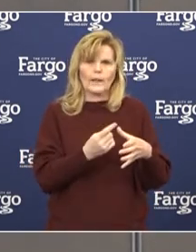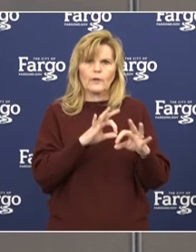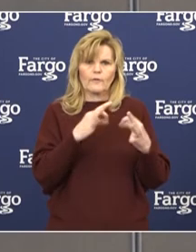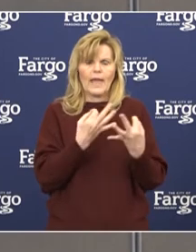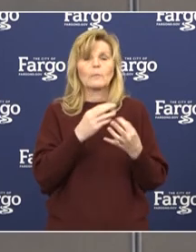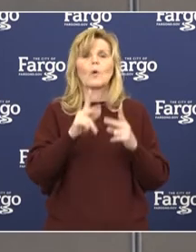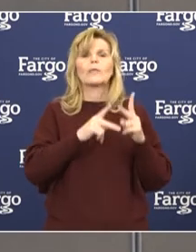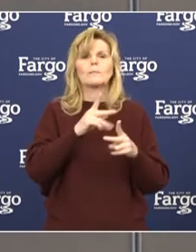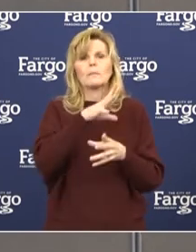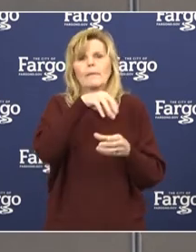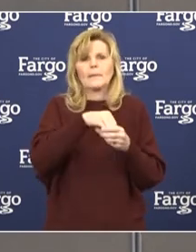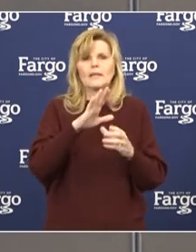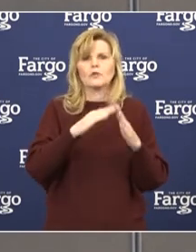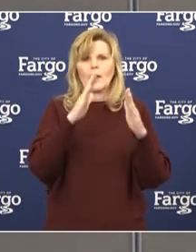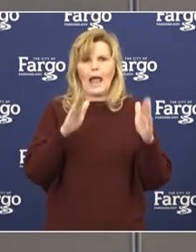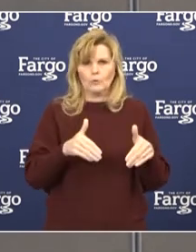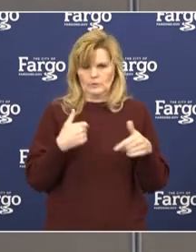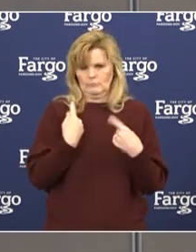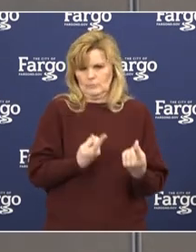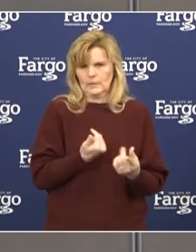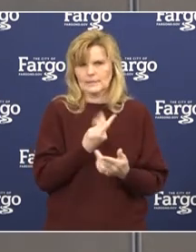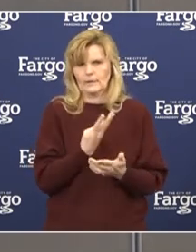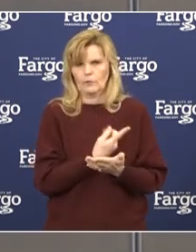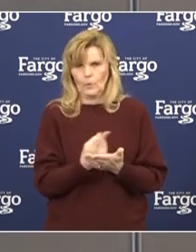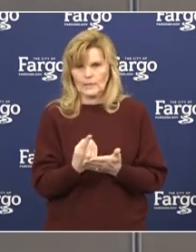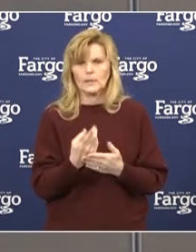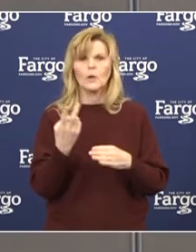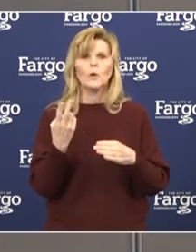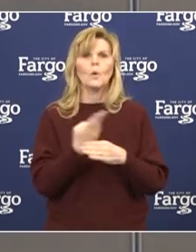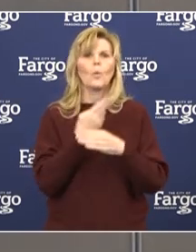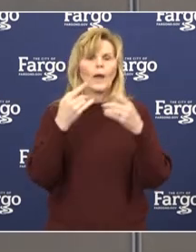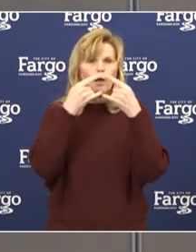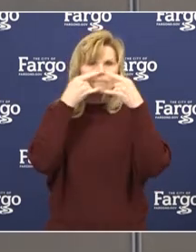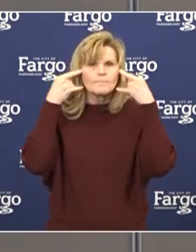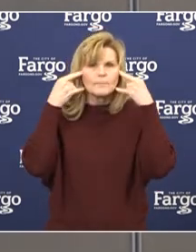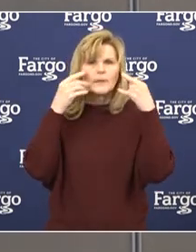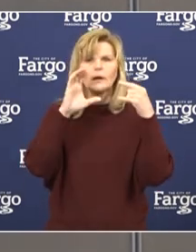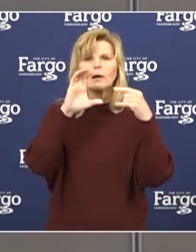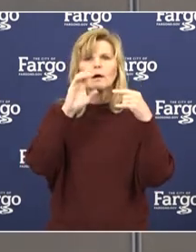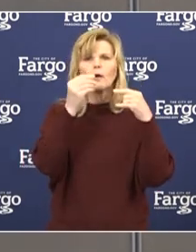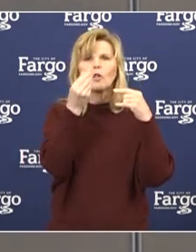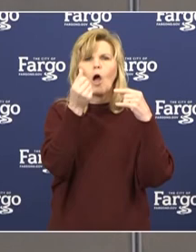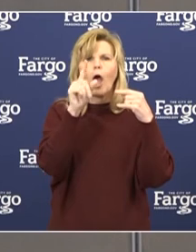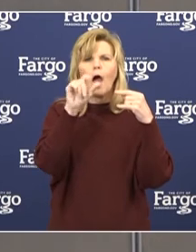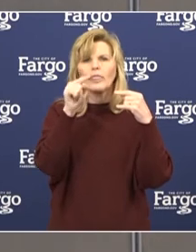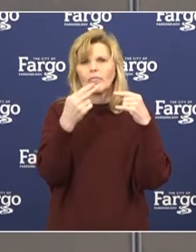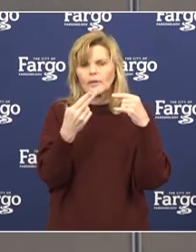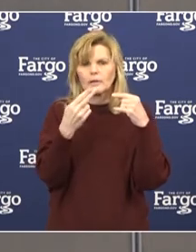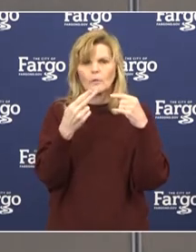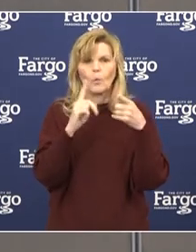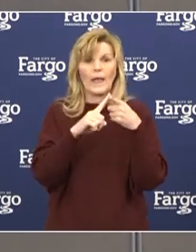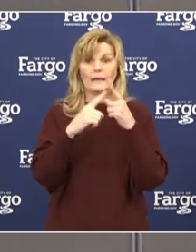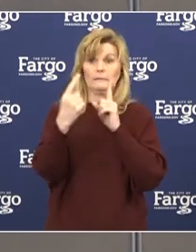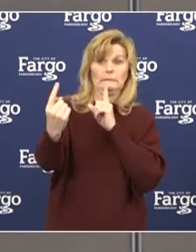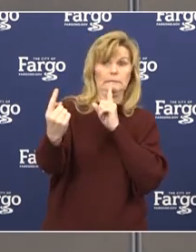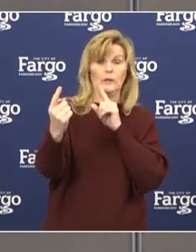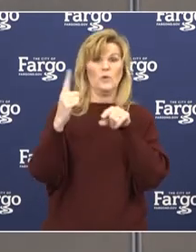for the past several weeks. Wear your cloth masks when you can't have that physical distancing space.